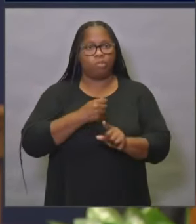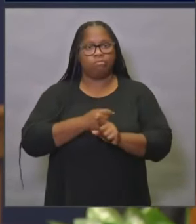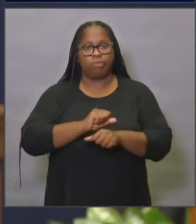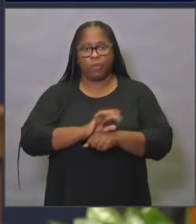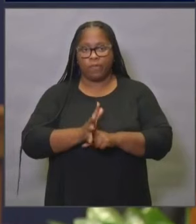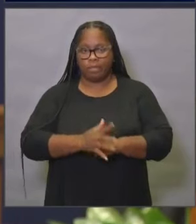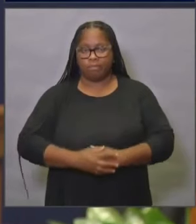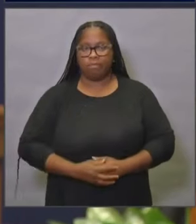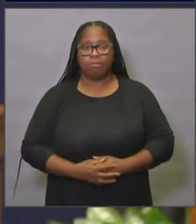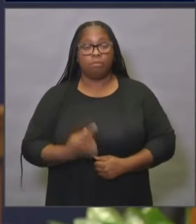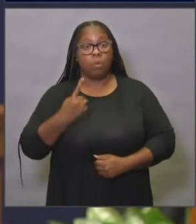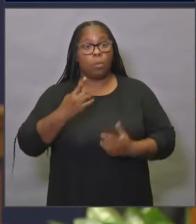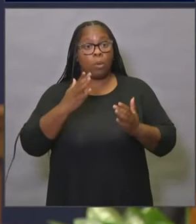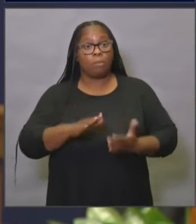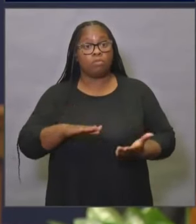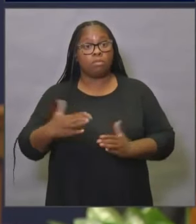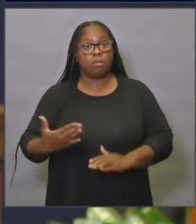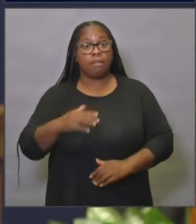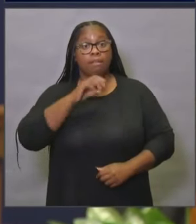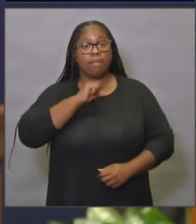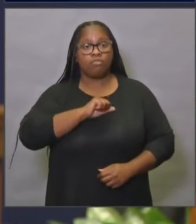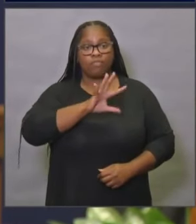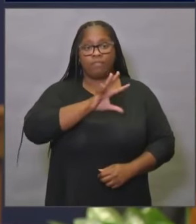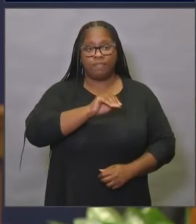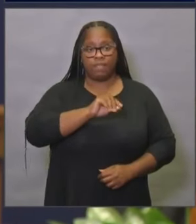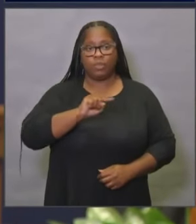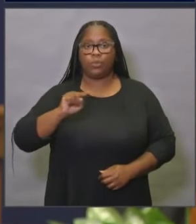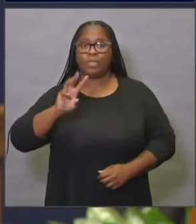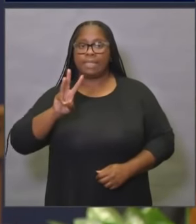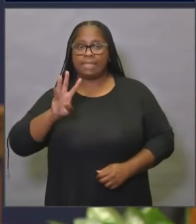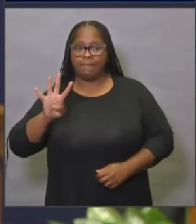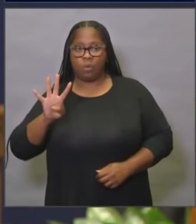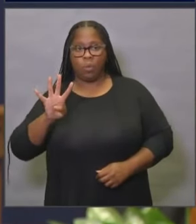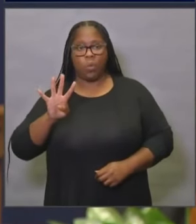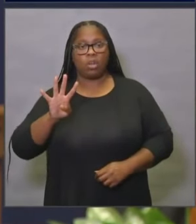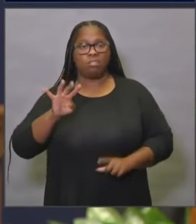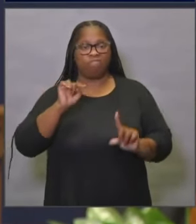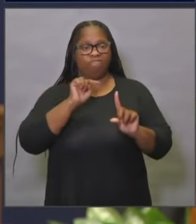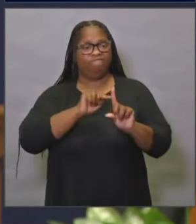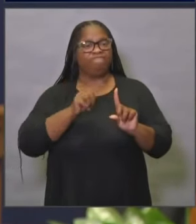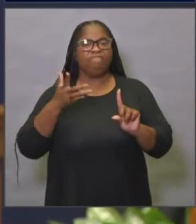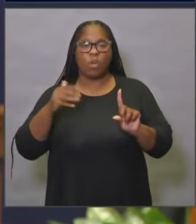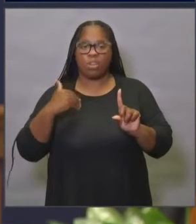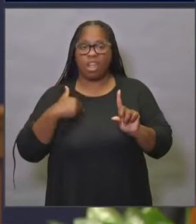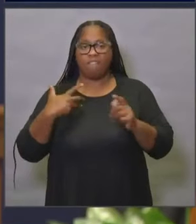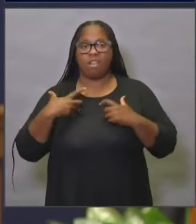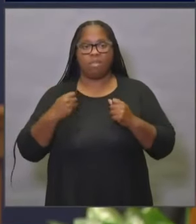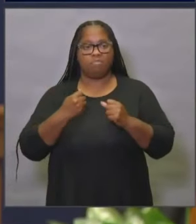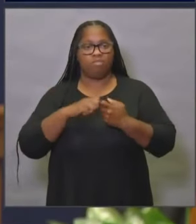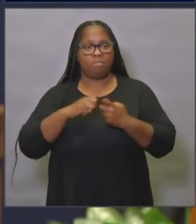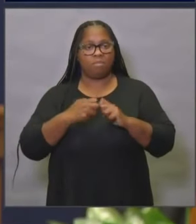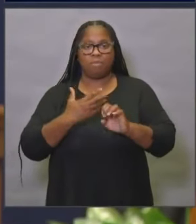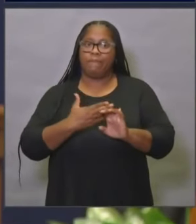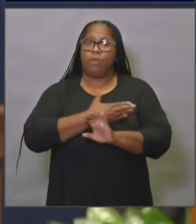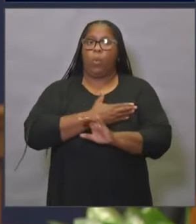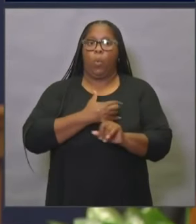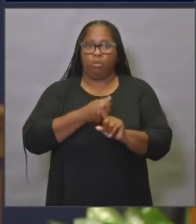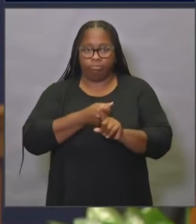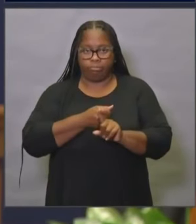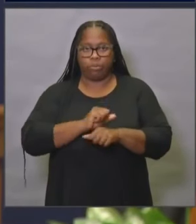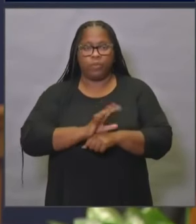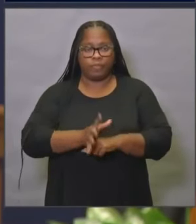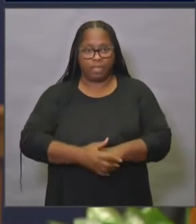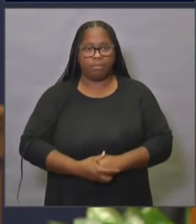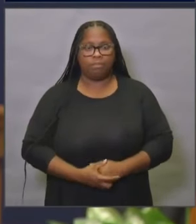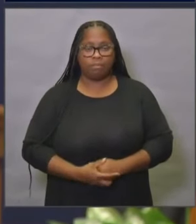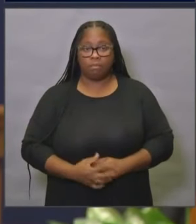One person who died is between the ages of 50 and 64, and this person had underlying health conditions. One